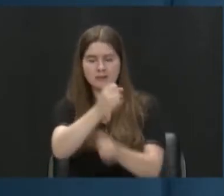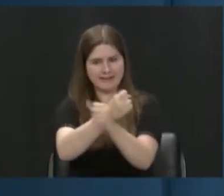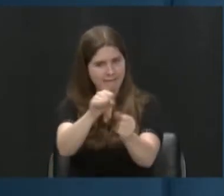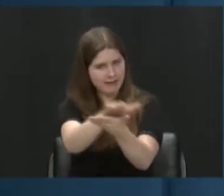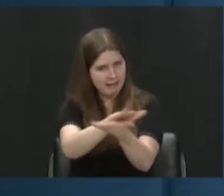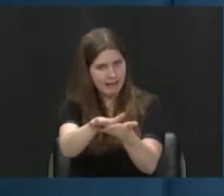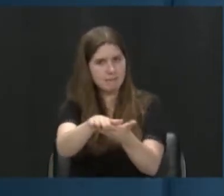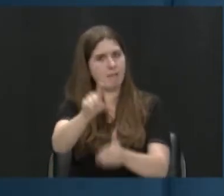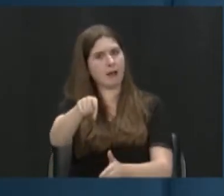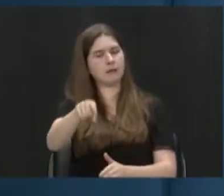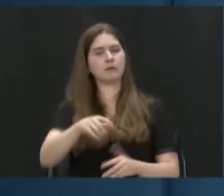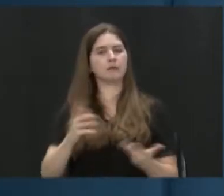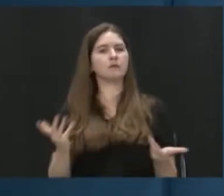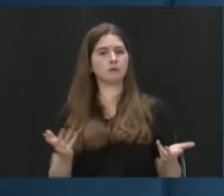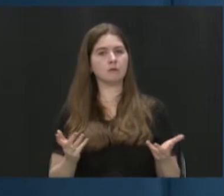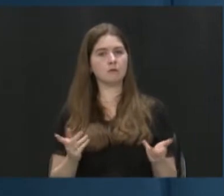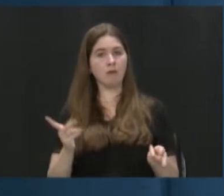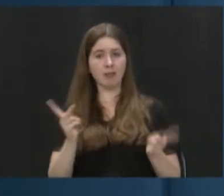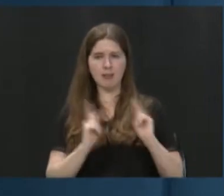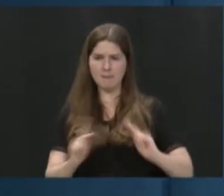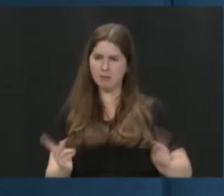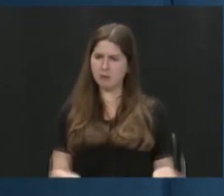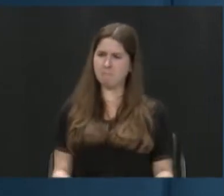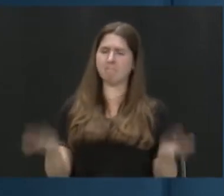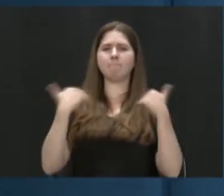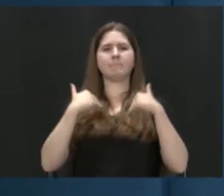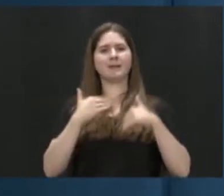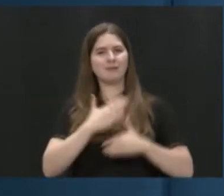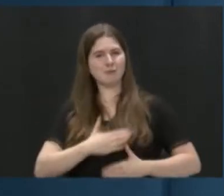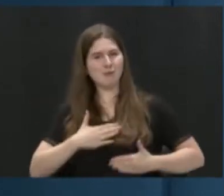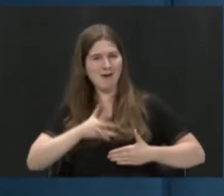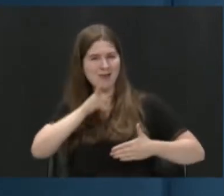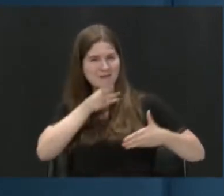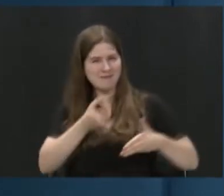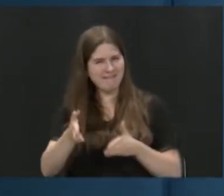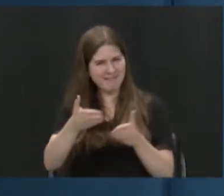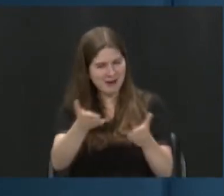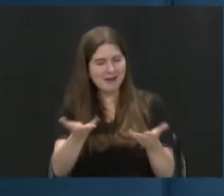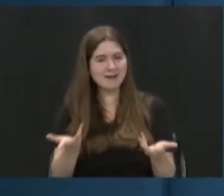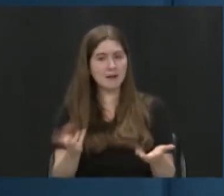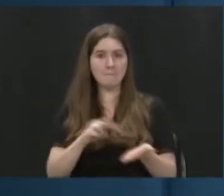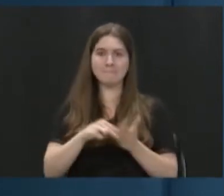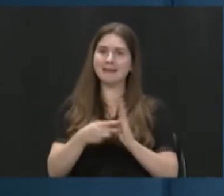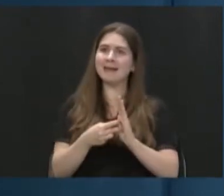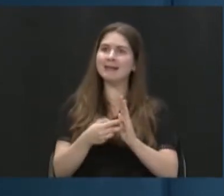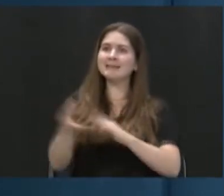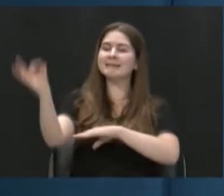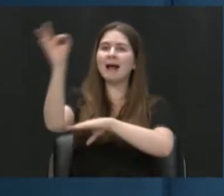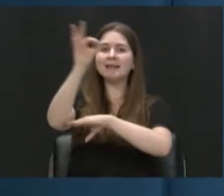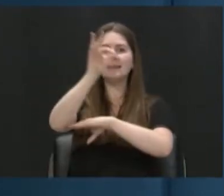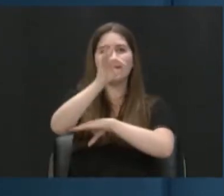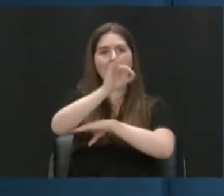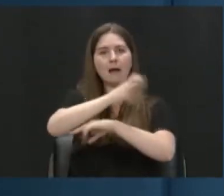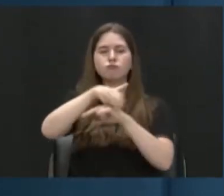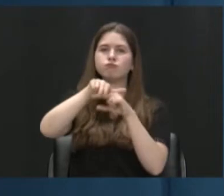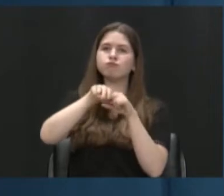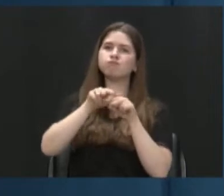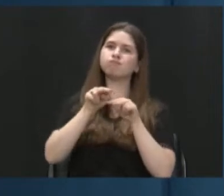I think we need to get people out to enjoy the water in the river, whether that means a sunset or